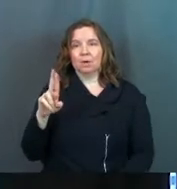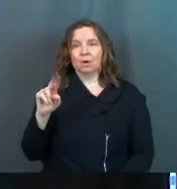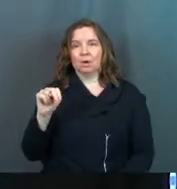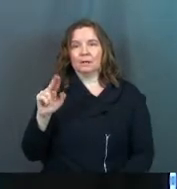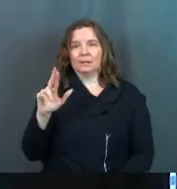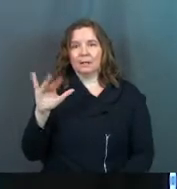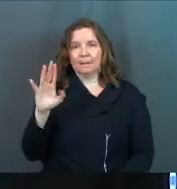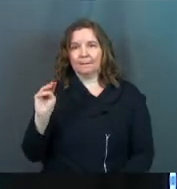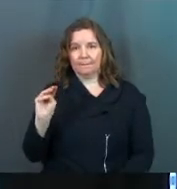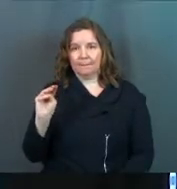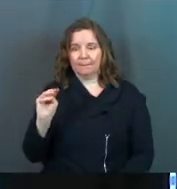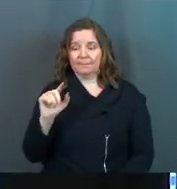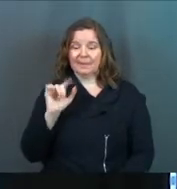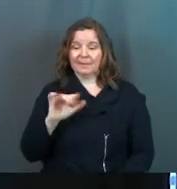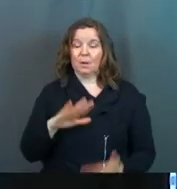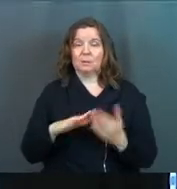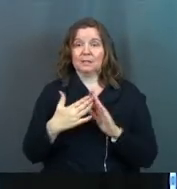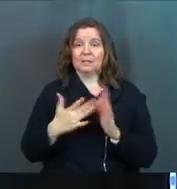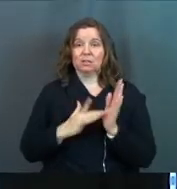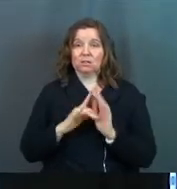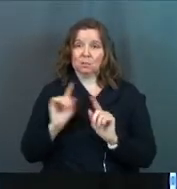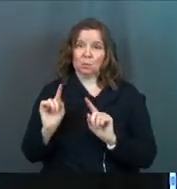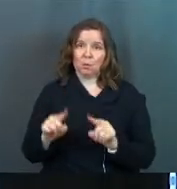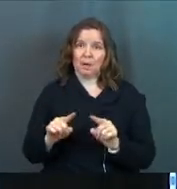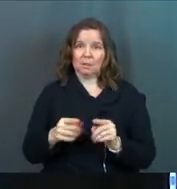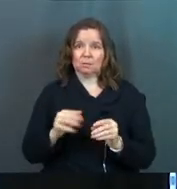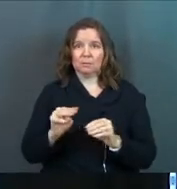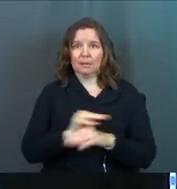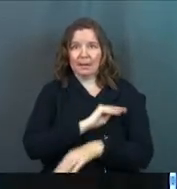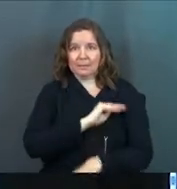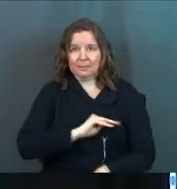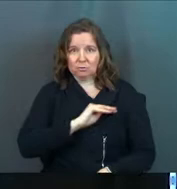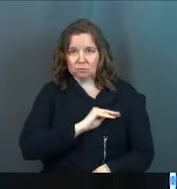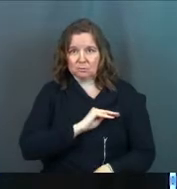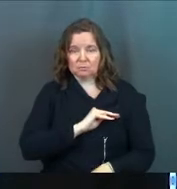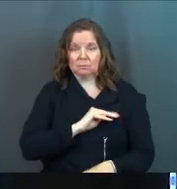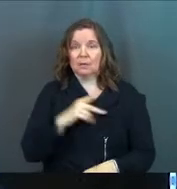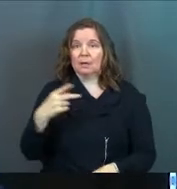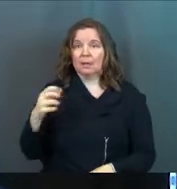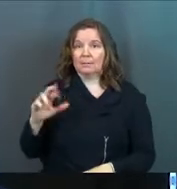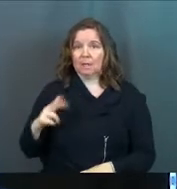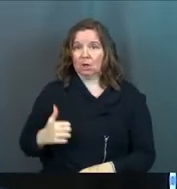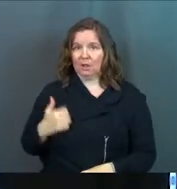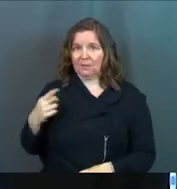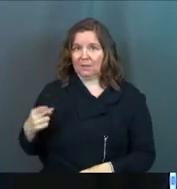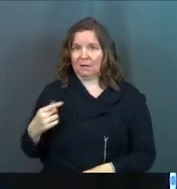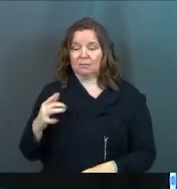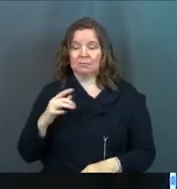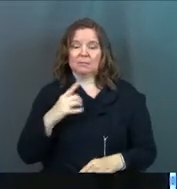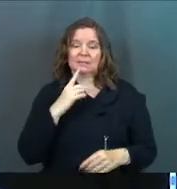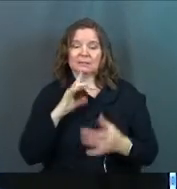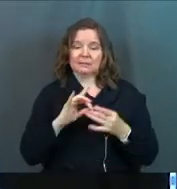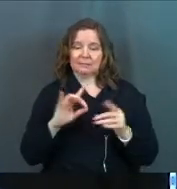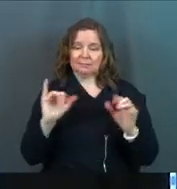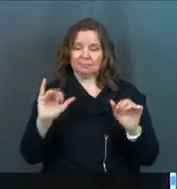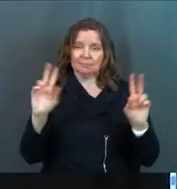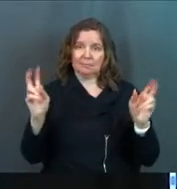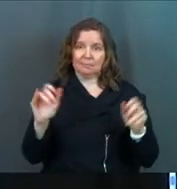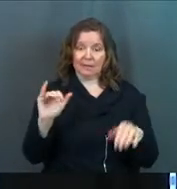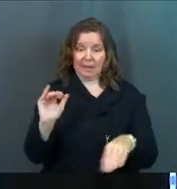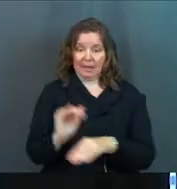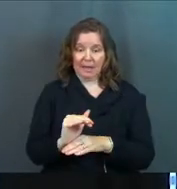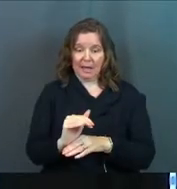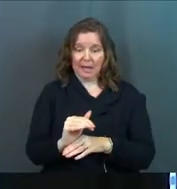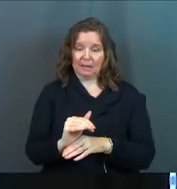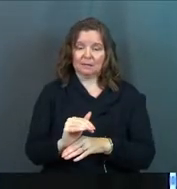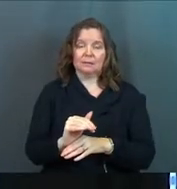Capernaum was a city that Jesus went to and did some ministry at. Peter lived there. It says that evening, verse 32, After sunset, many